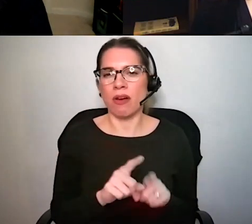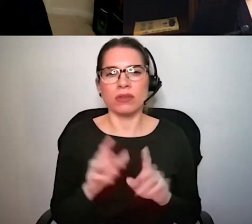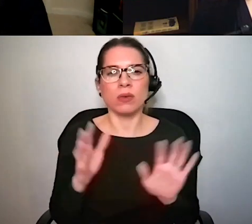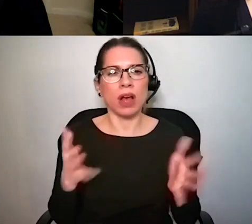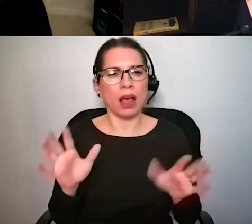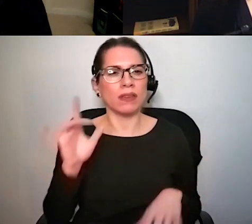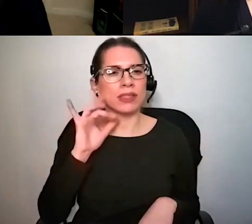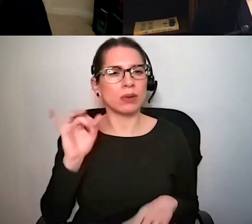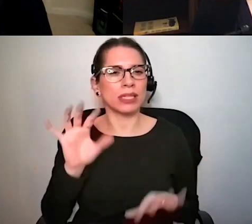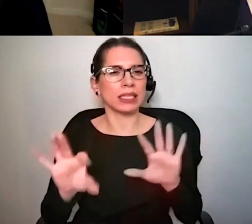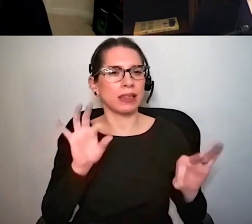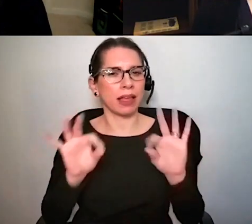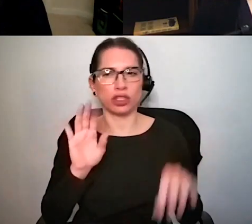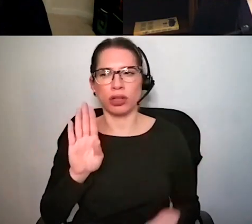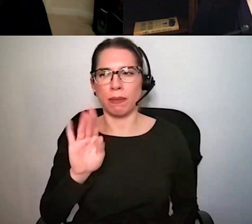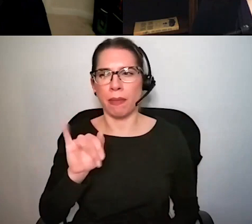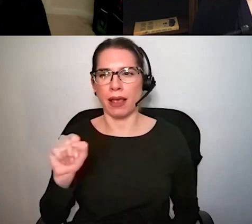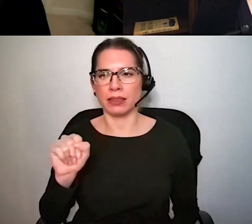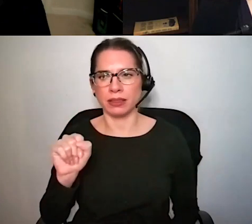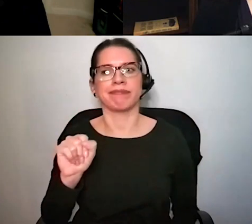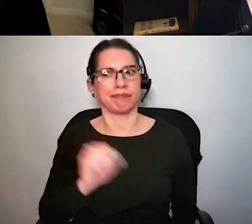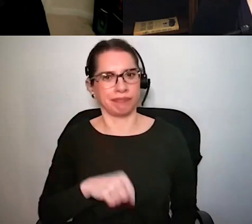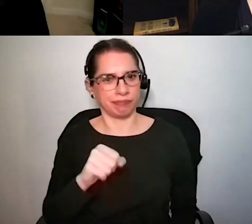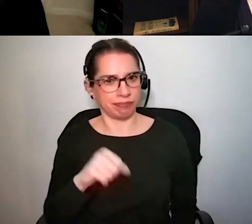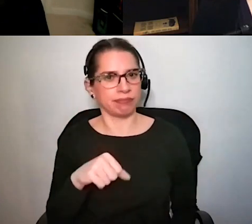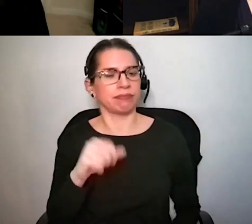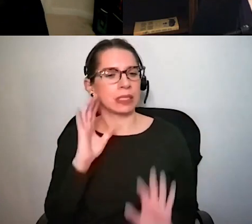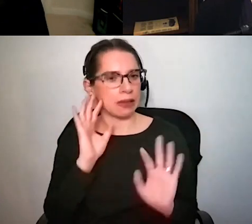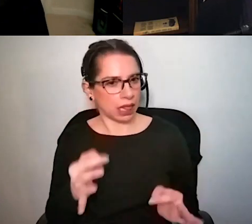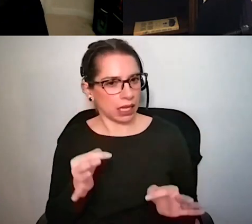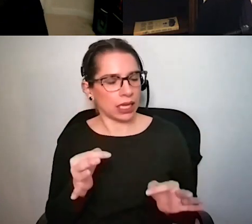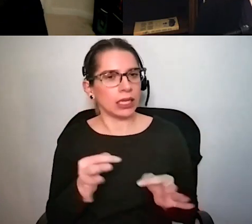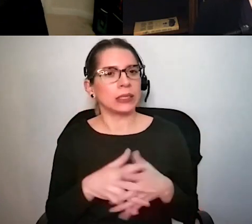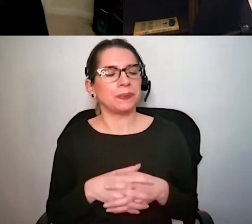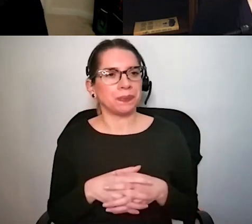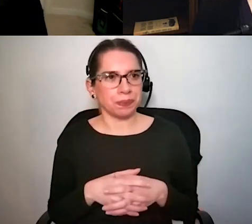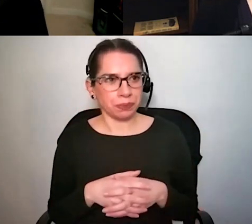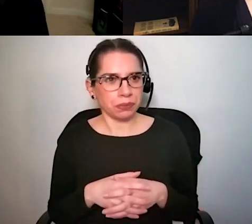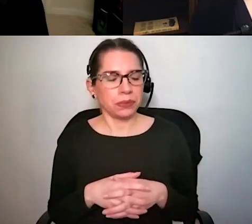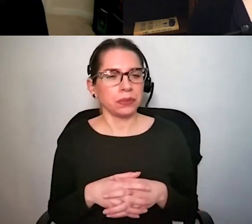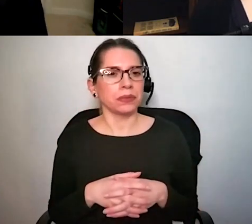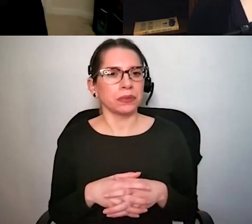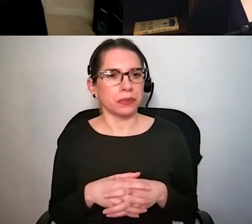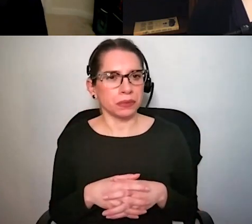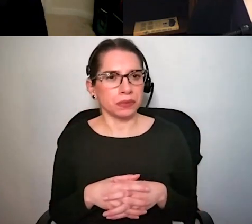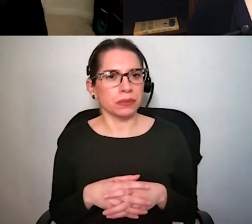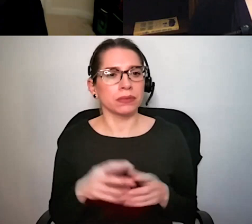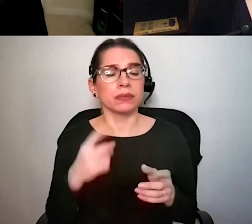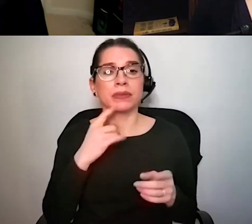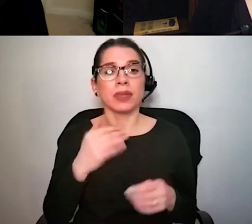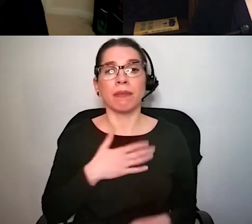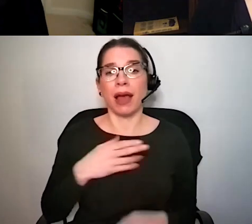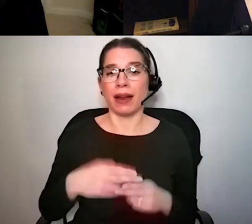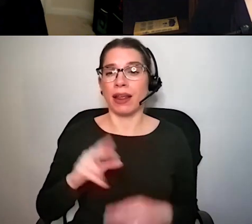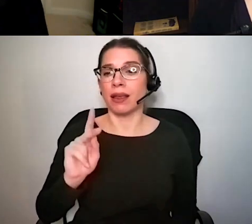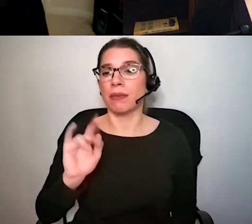yeah I'd definitely say so and I say this because uh like my name is Kiribub people